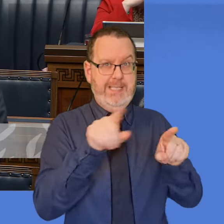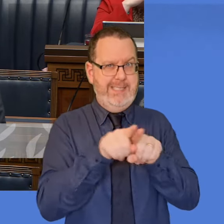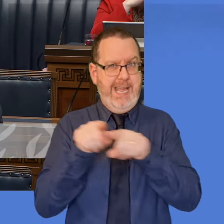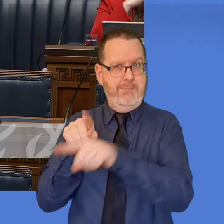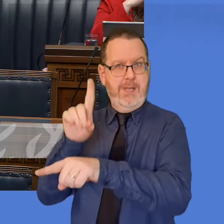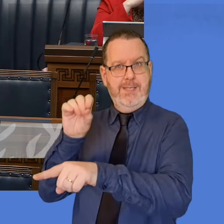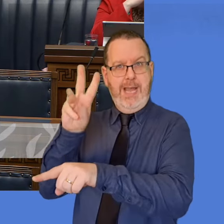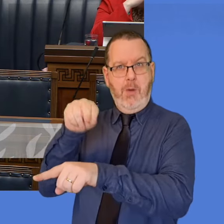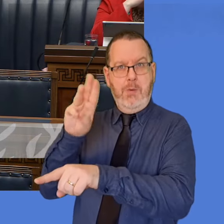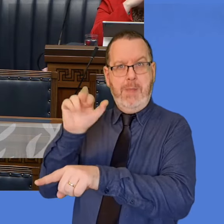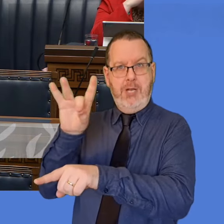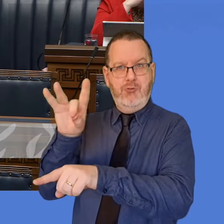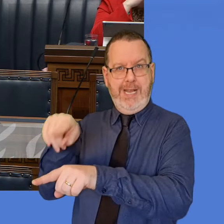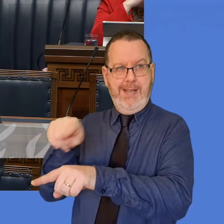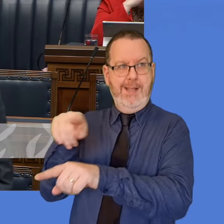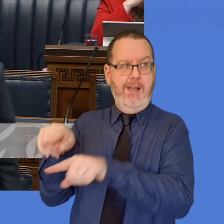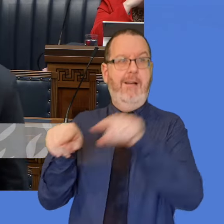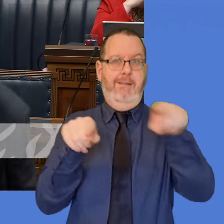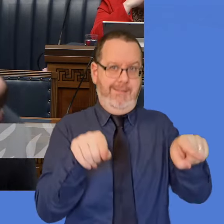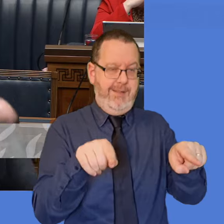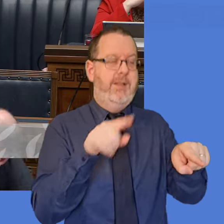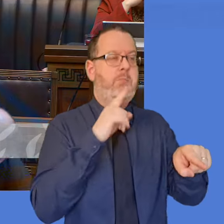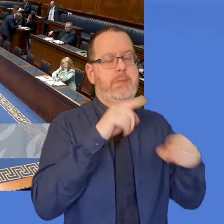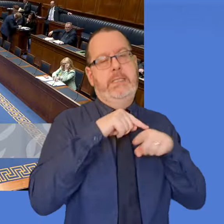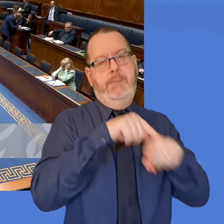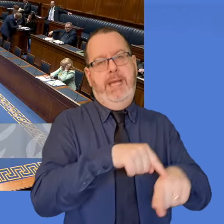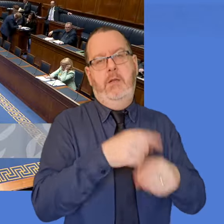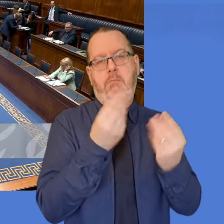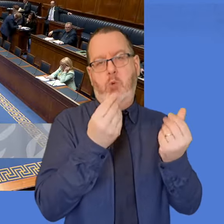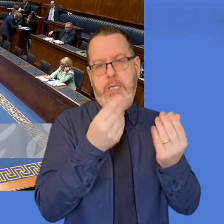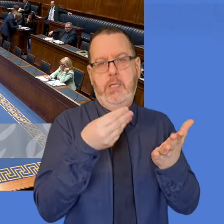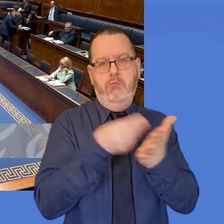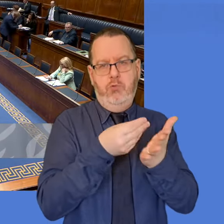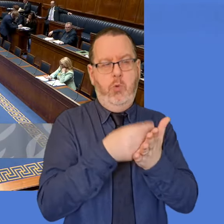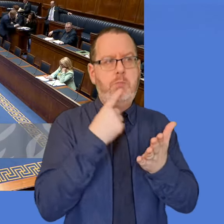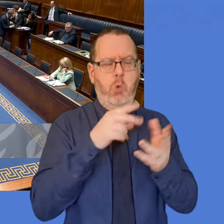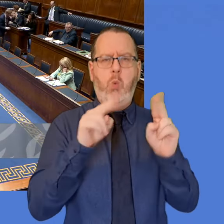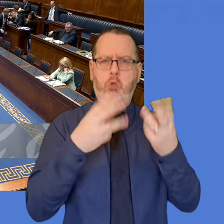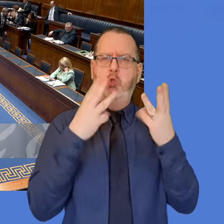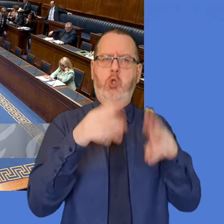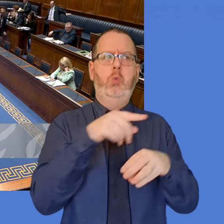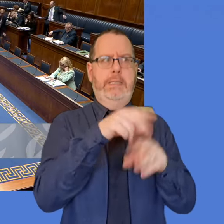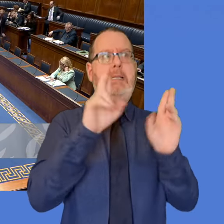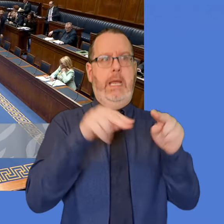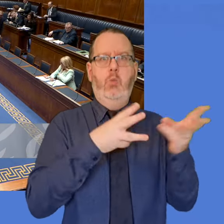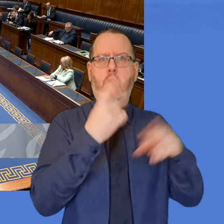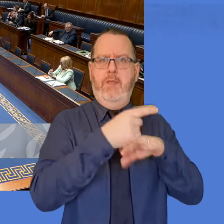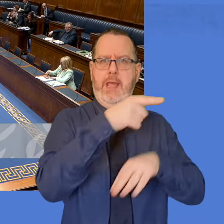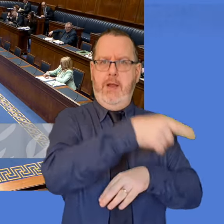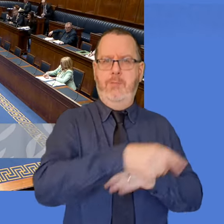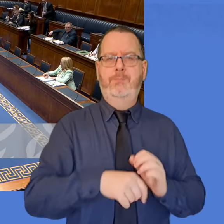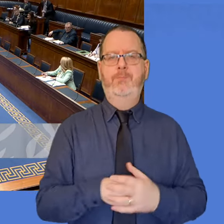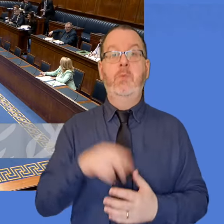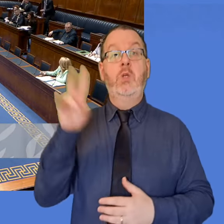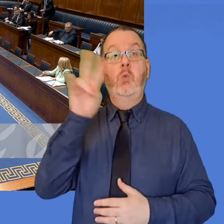setting such as the arterial route into Belfast. Question six has been withdrawn. call Mark Jerkin.